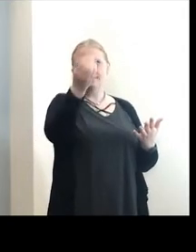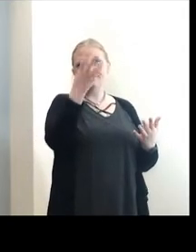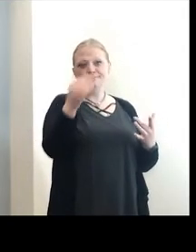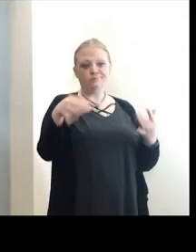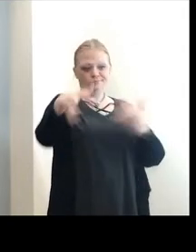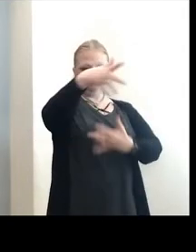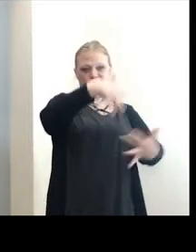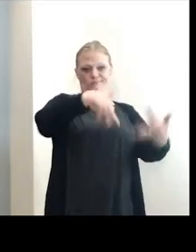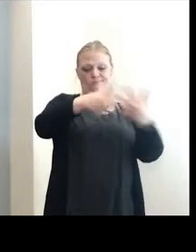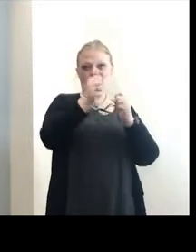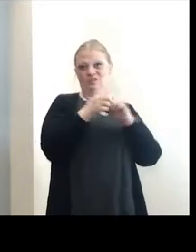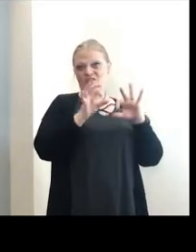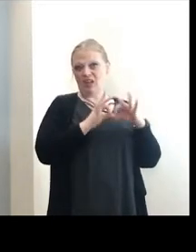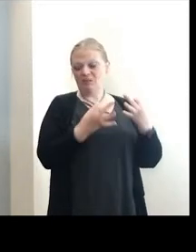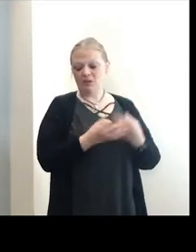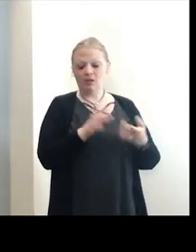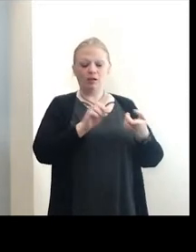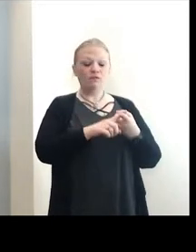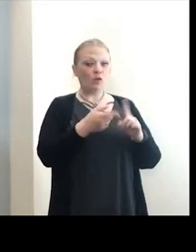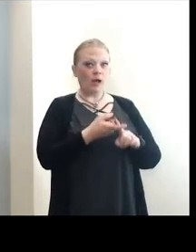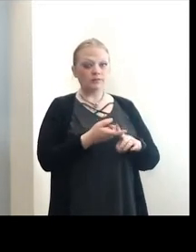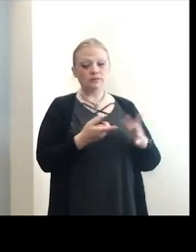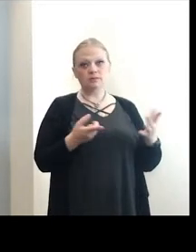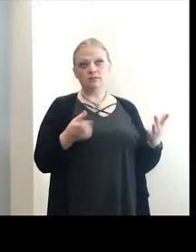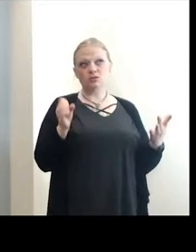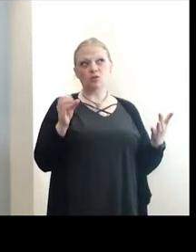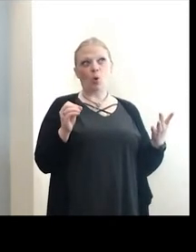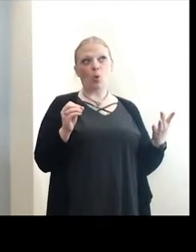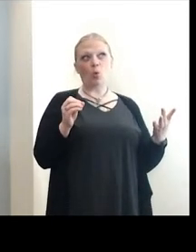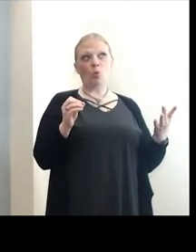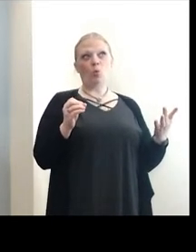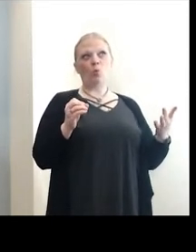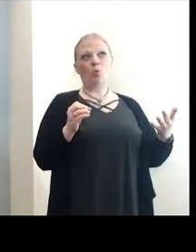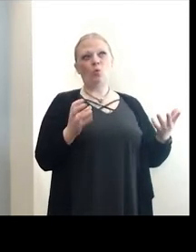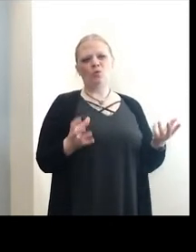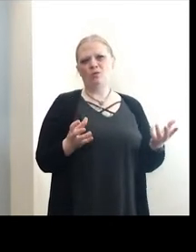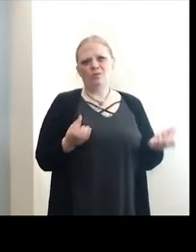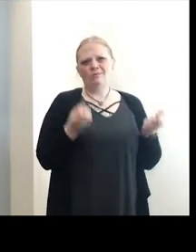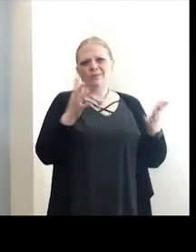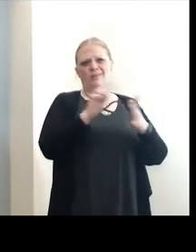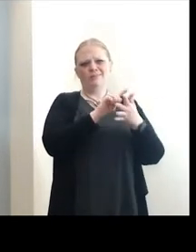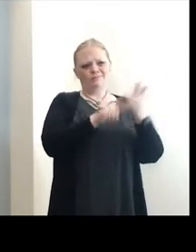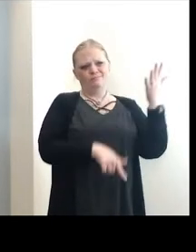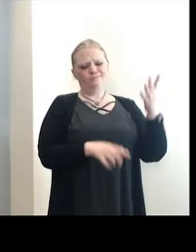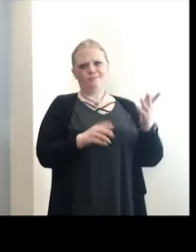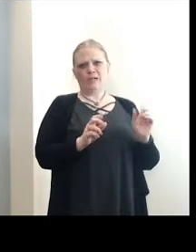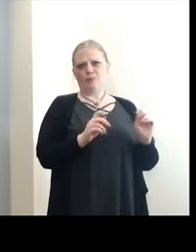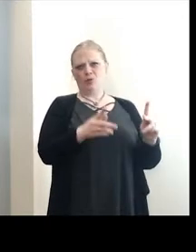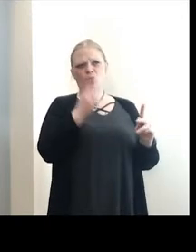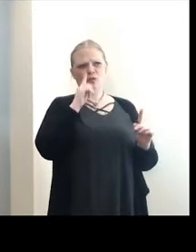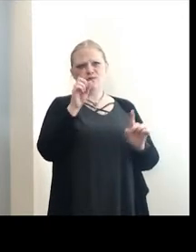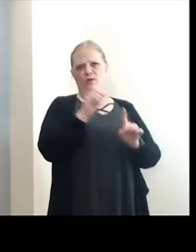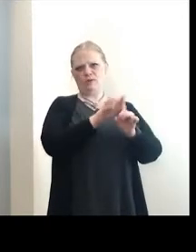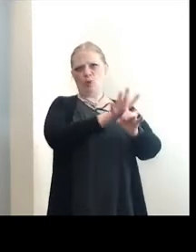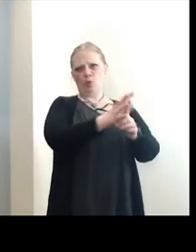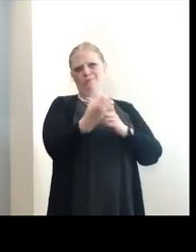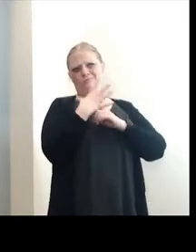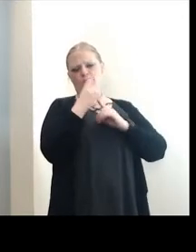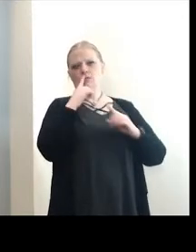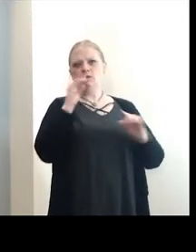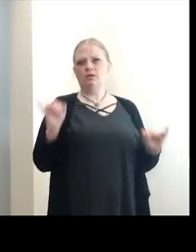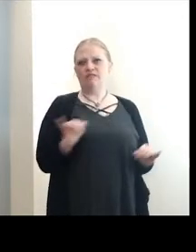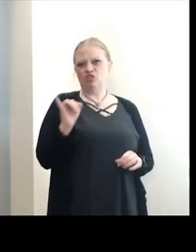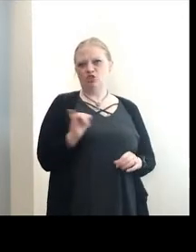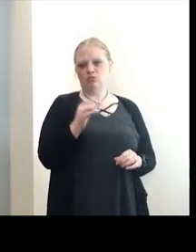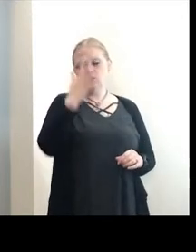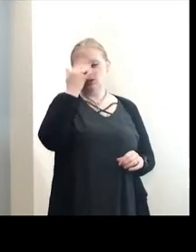gatherings with family, with friends. So there are, you know, multiple opportunities for people to get exposed and infected. That's